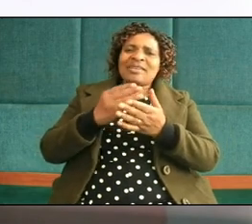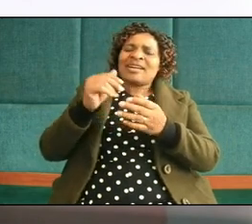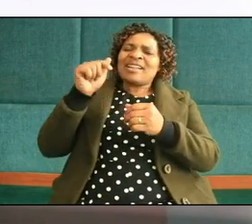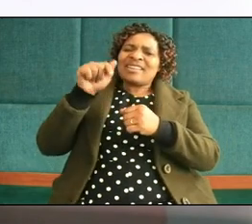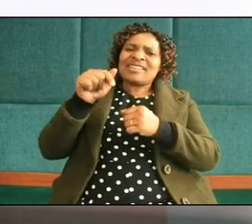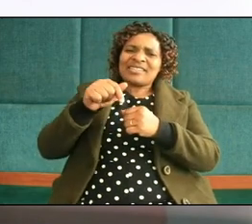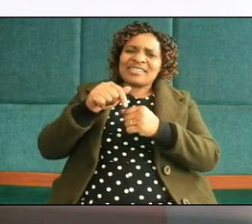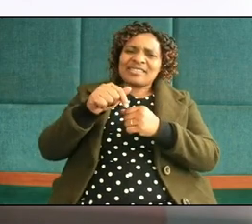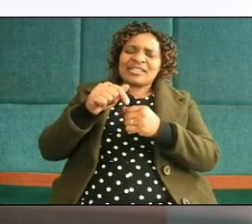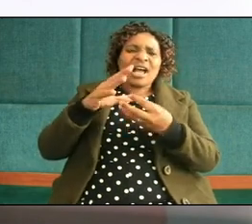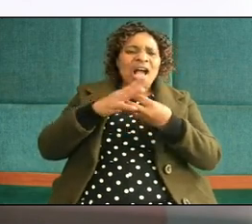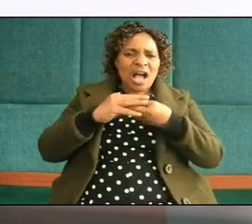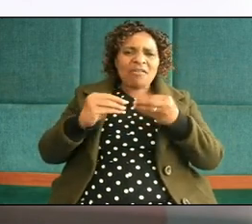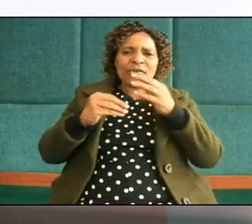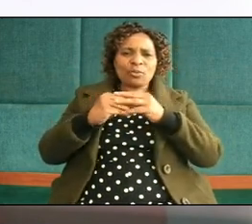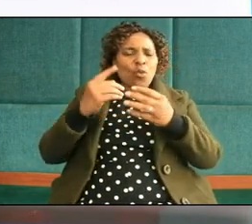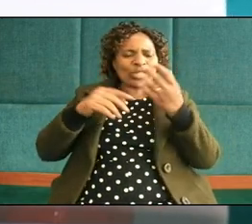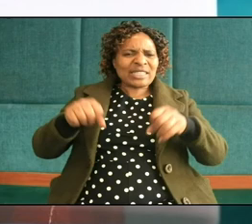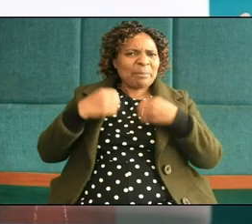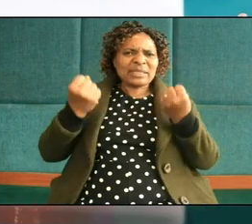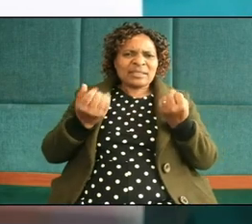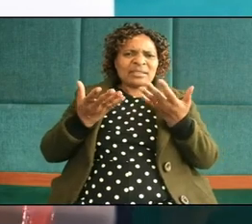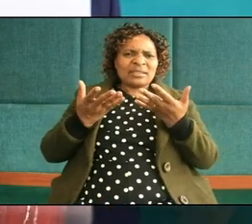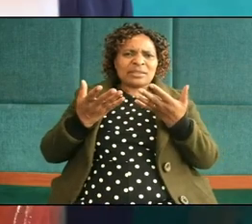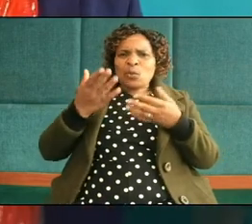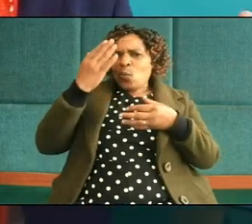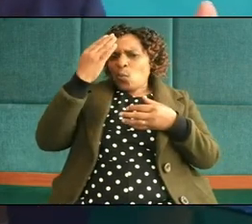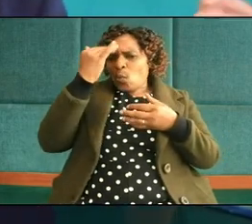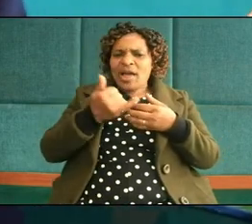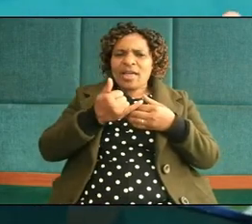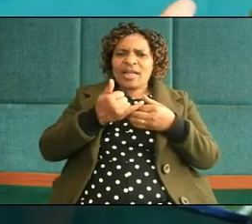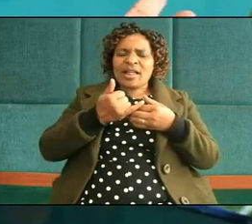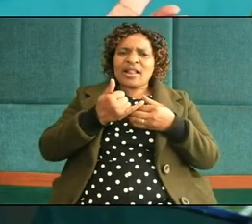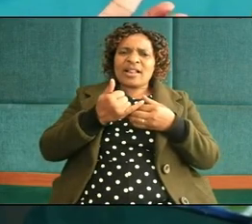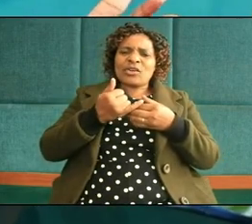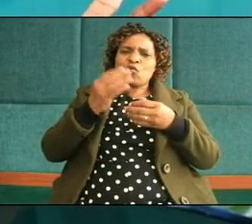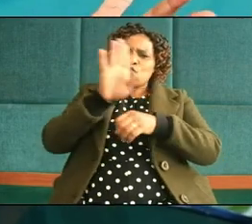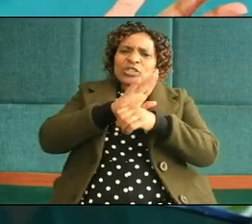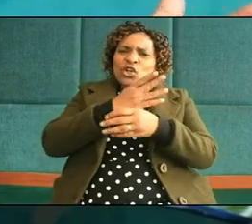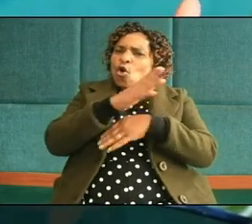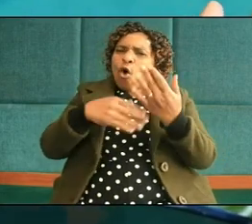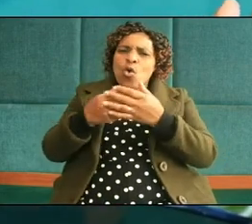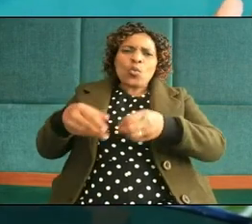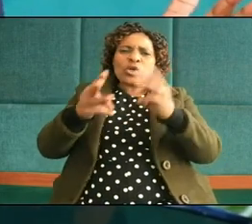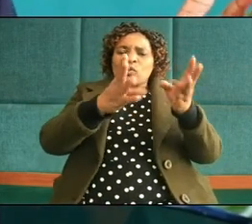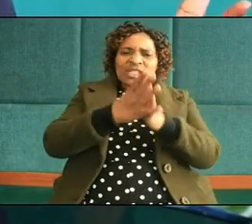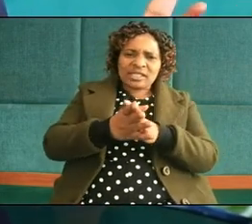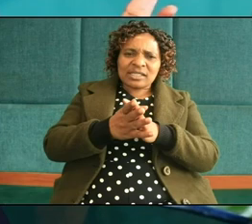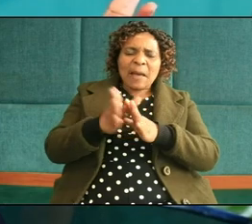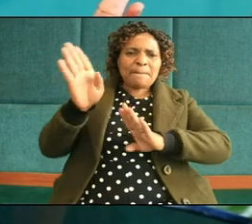boy is not comfortable what is happening why is he taking me this why is he